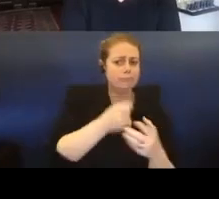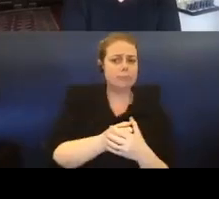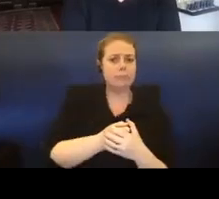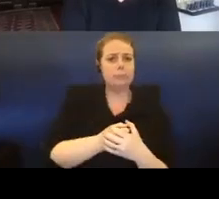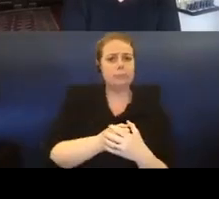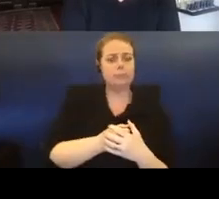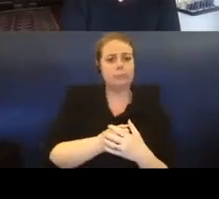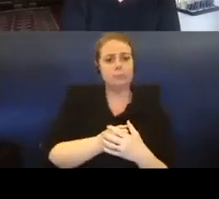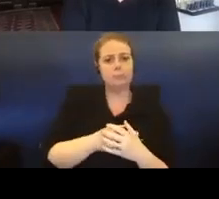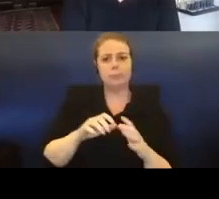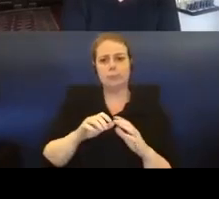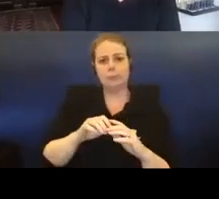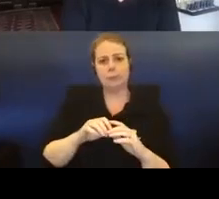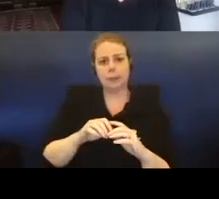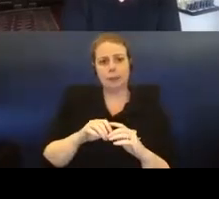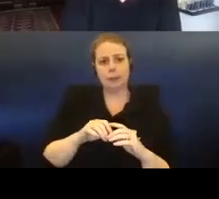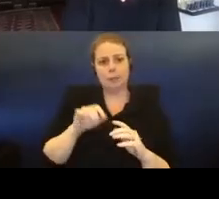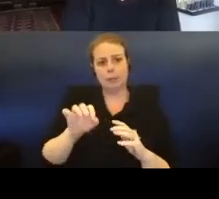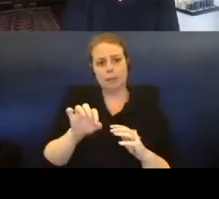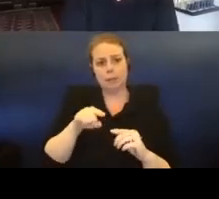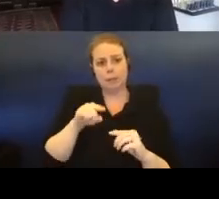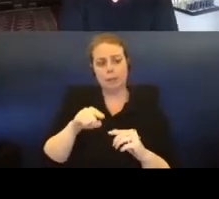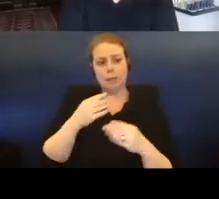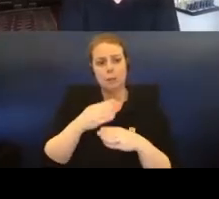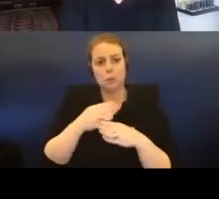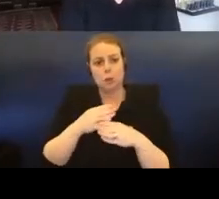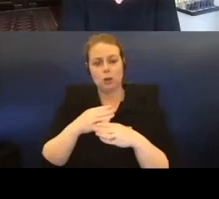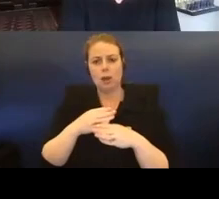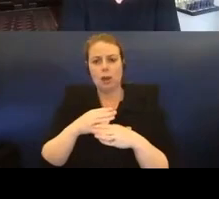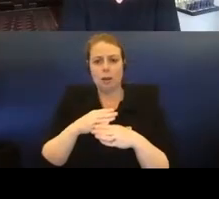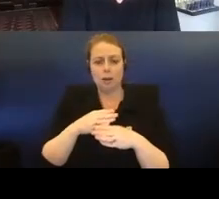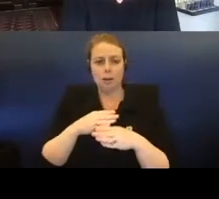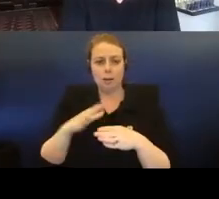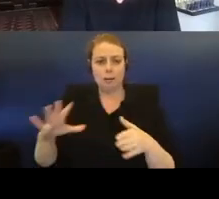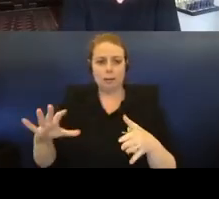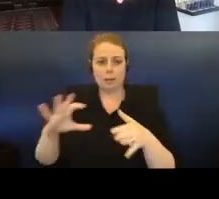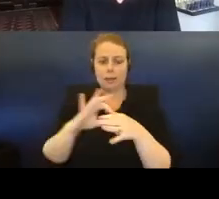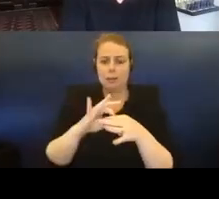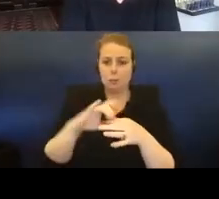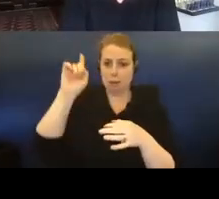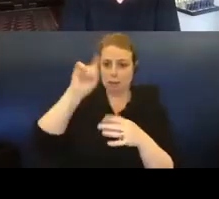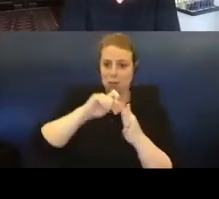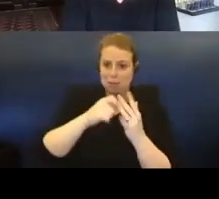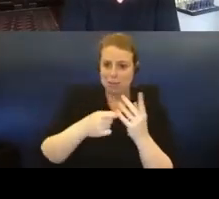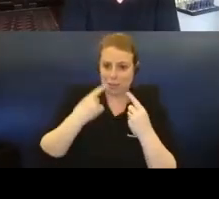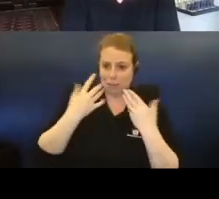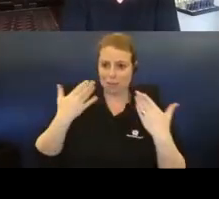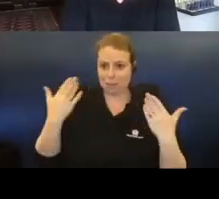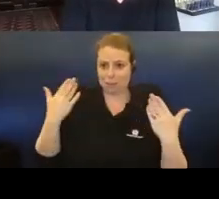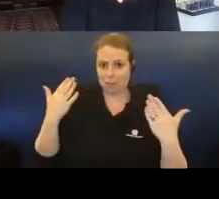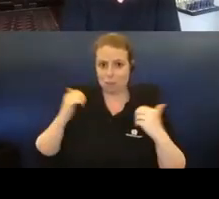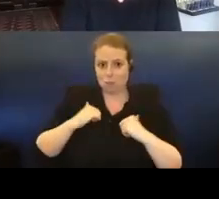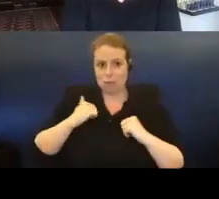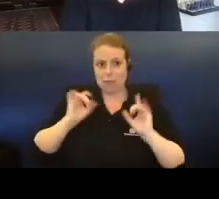here with Apotheosis as it tidily brings me back to a place where my current series of exhibition practice began.